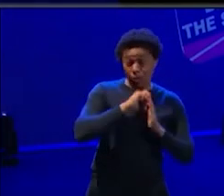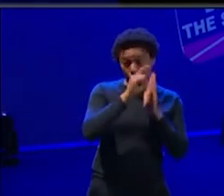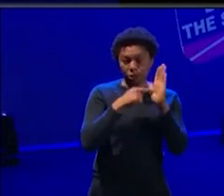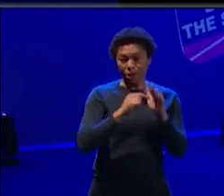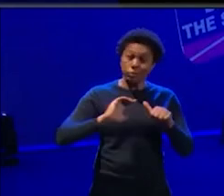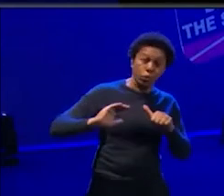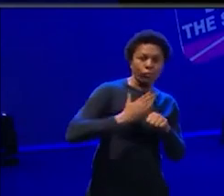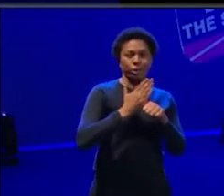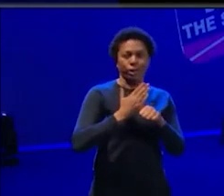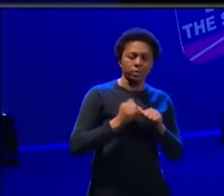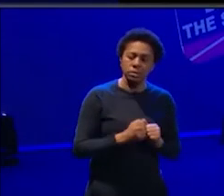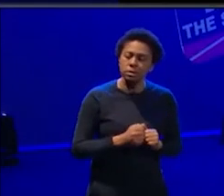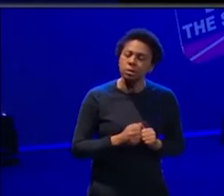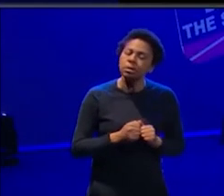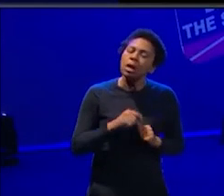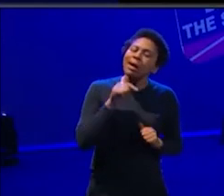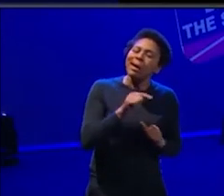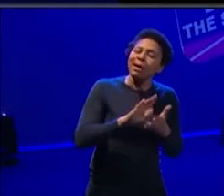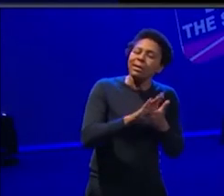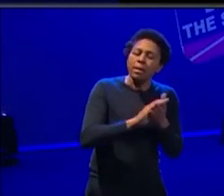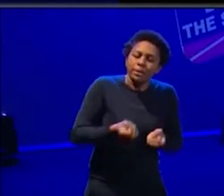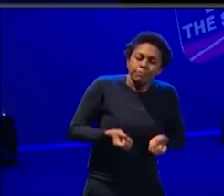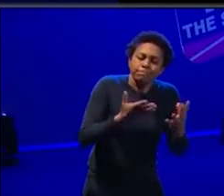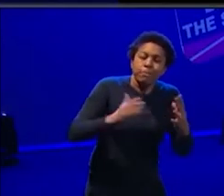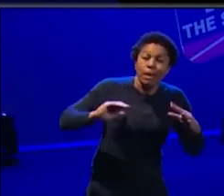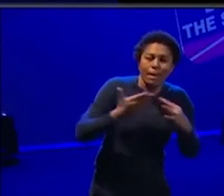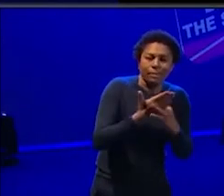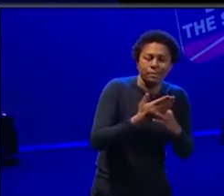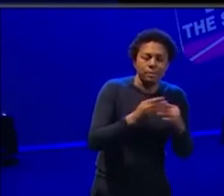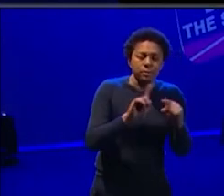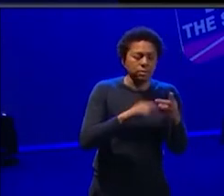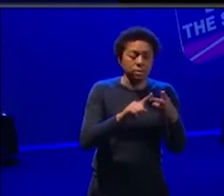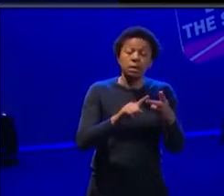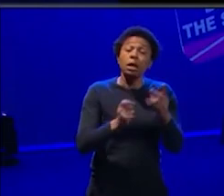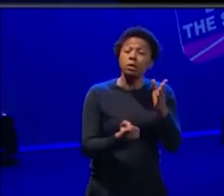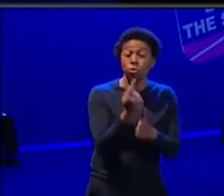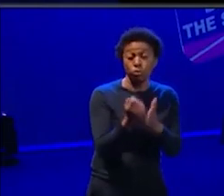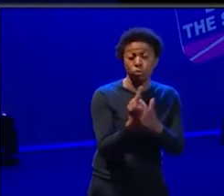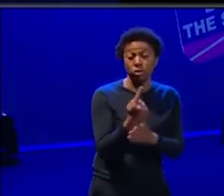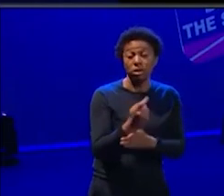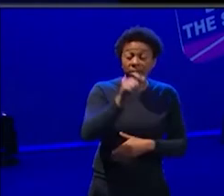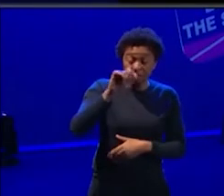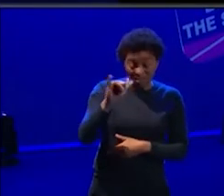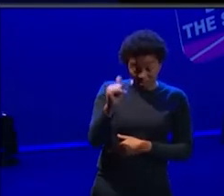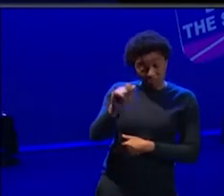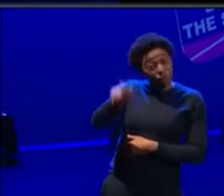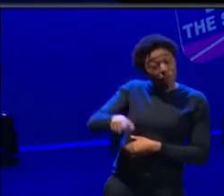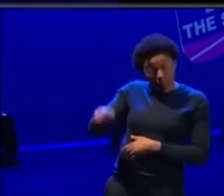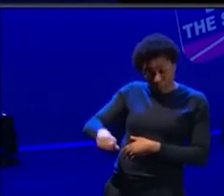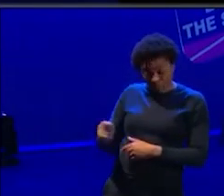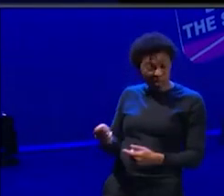and that again is about giving access and opportunity to, to, um, people who traditionally, um,